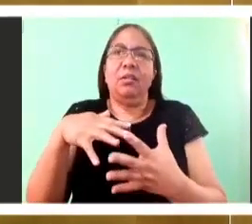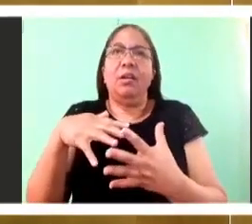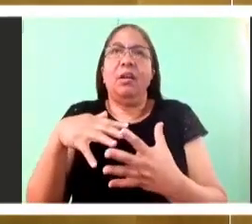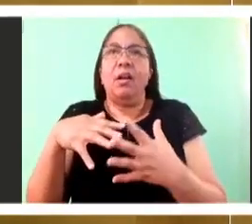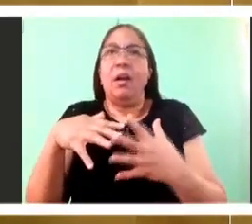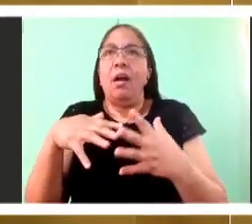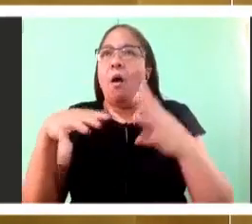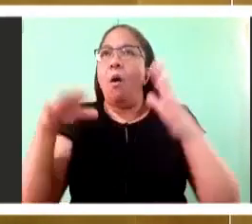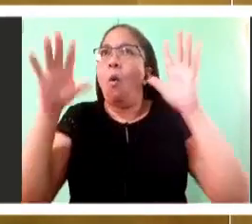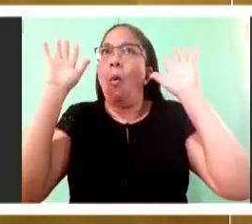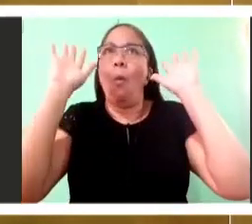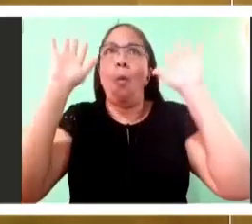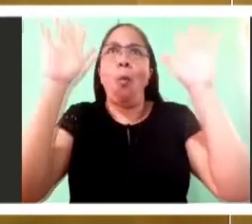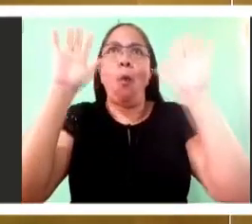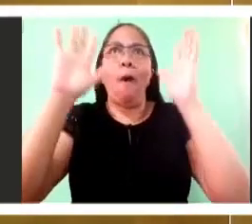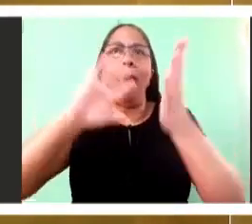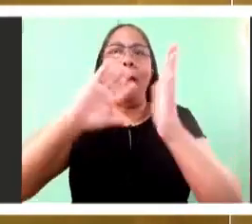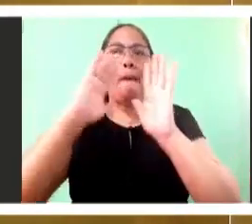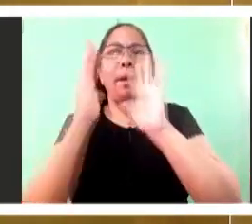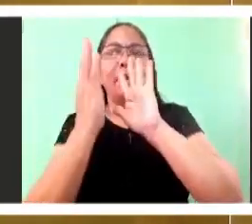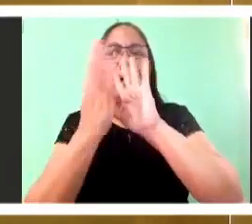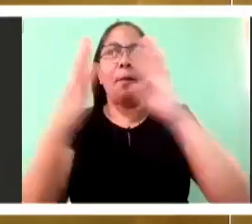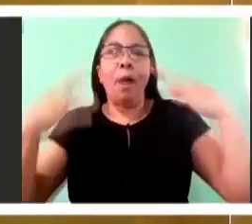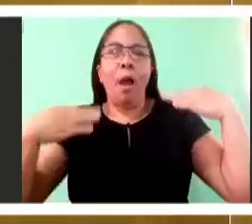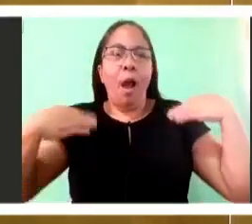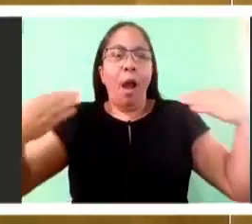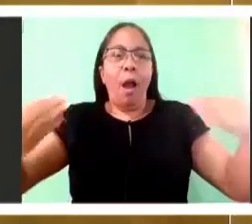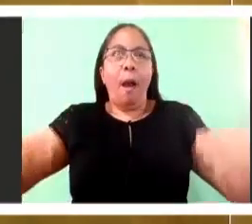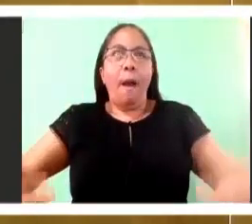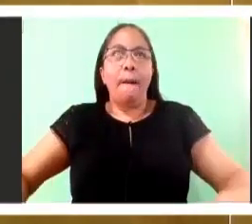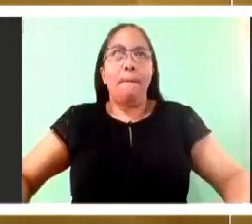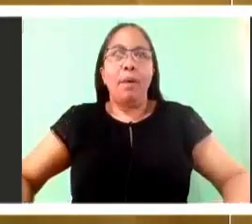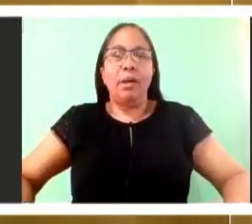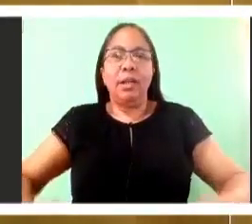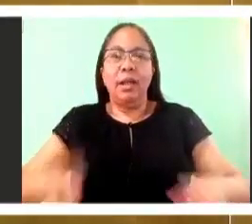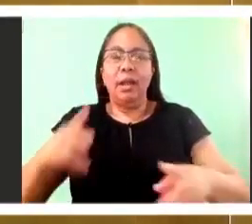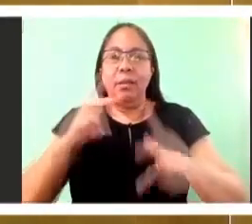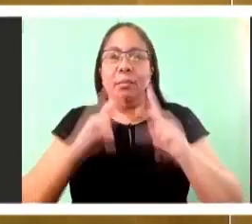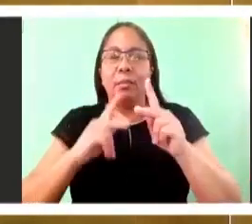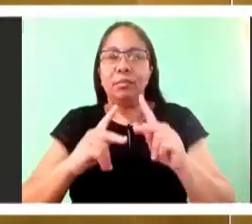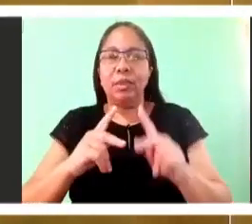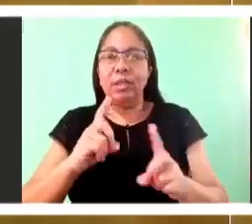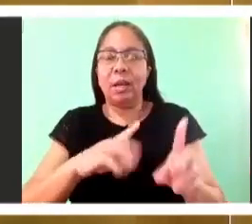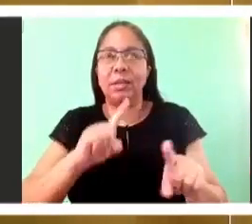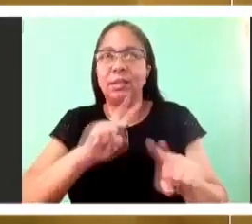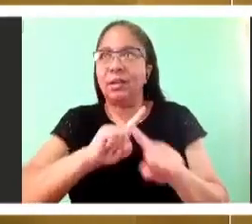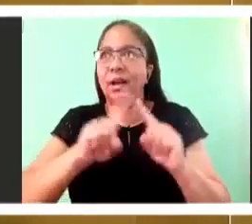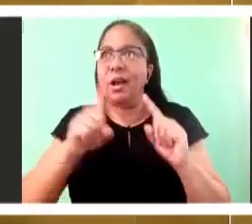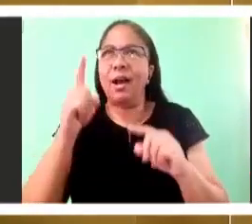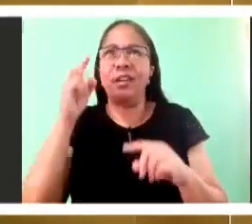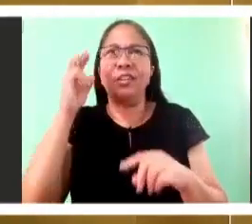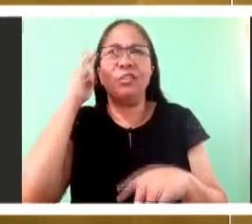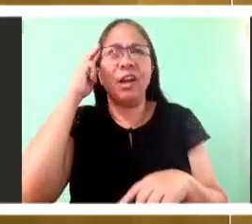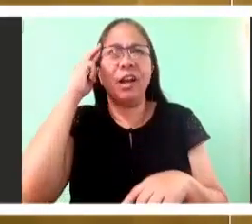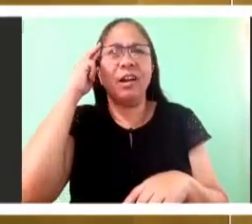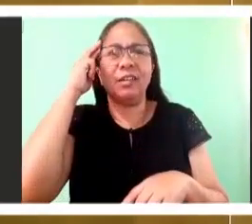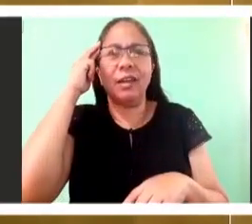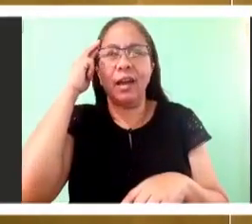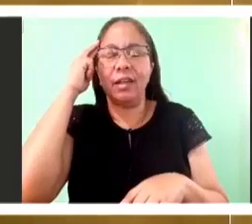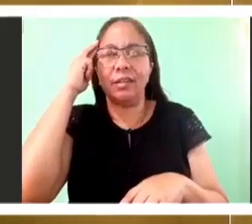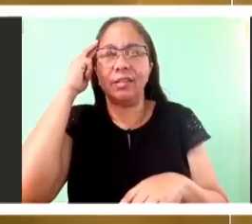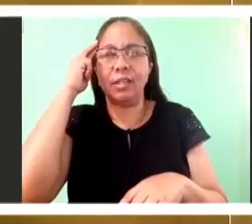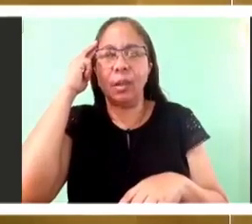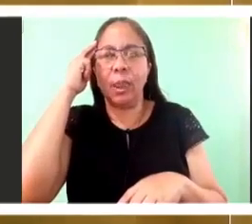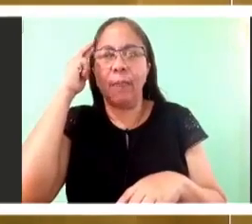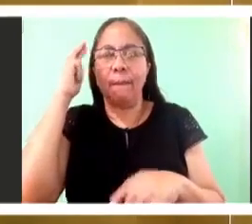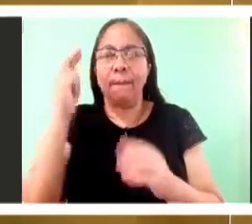And so the earthly body somehow is transformed and it has new qualities that it did not have